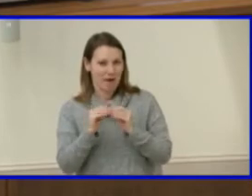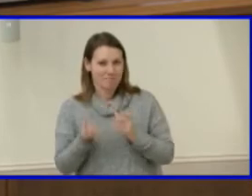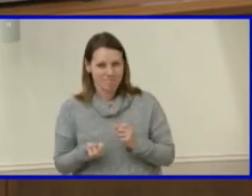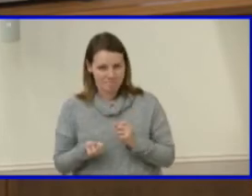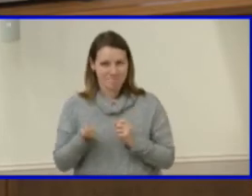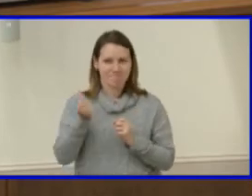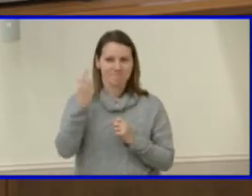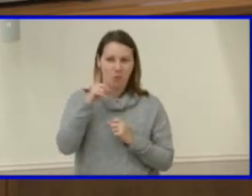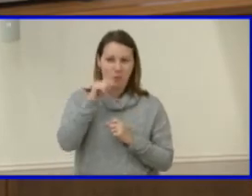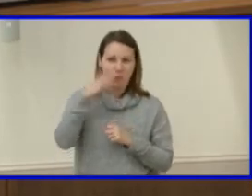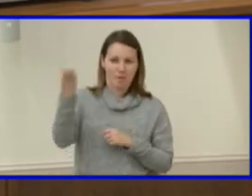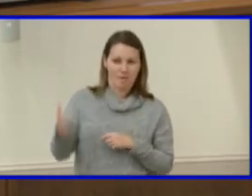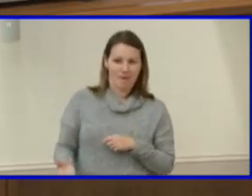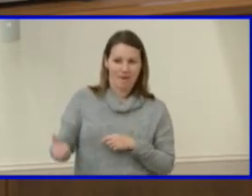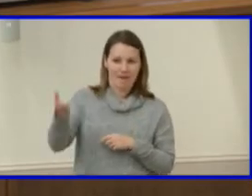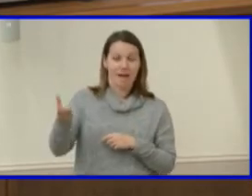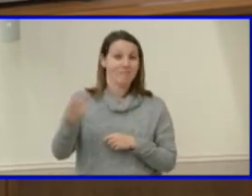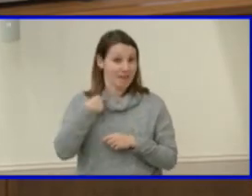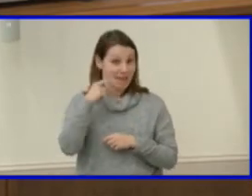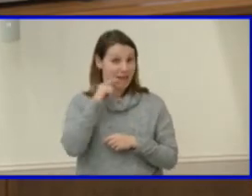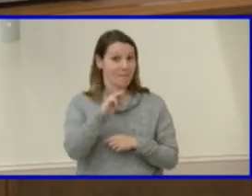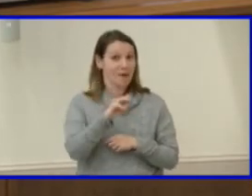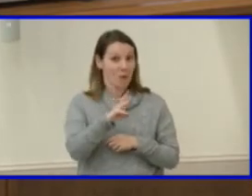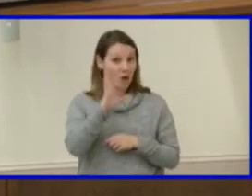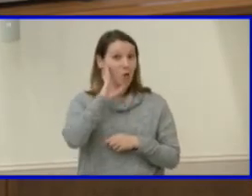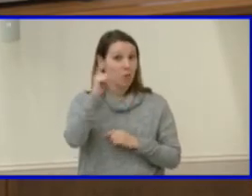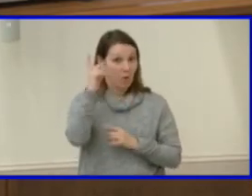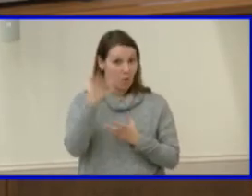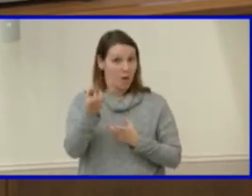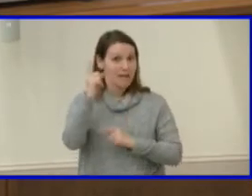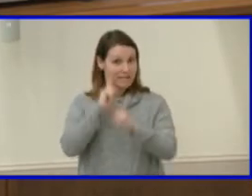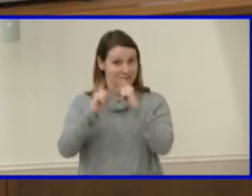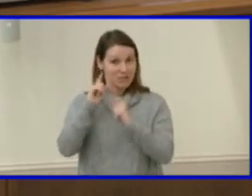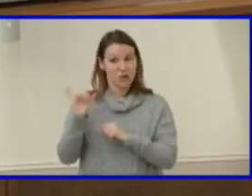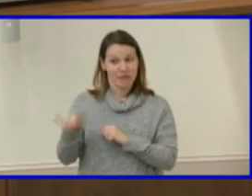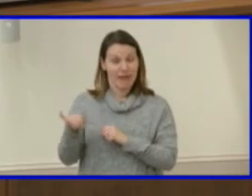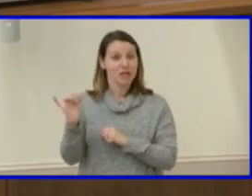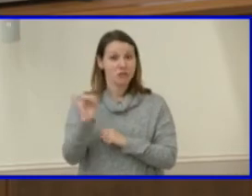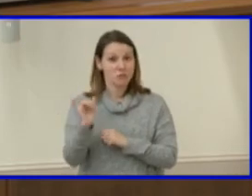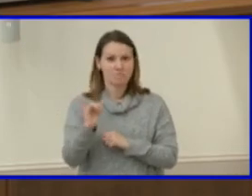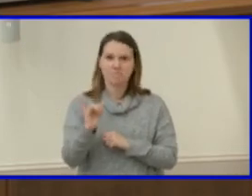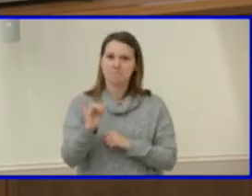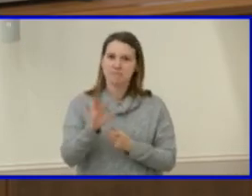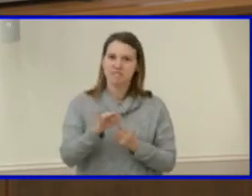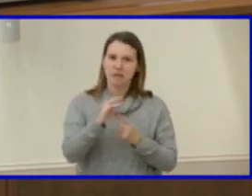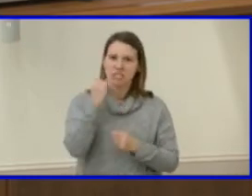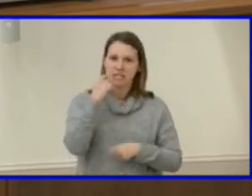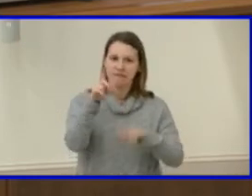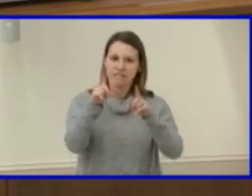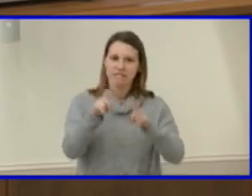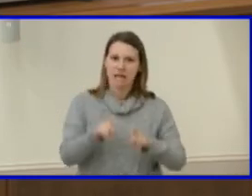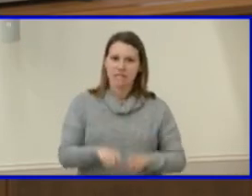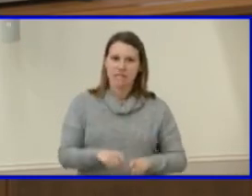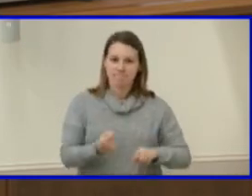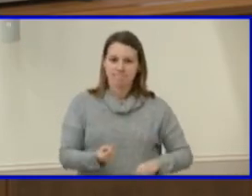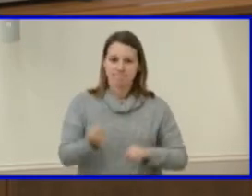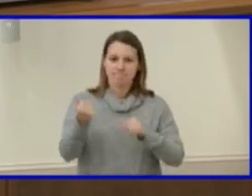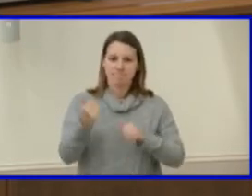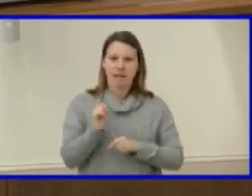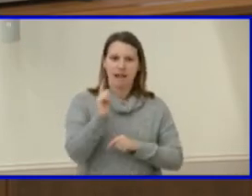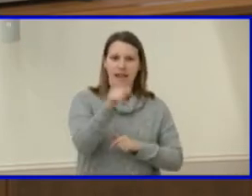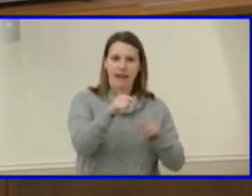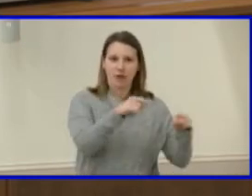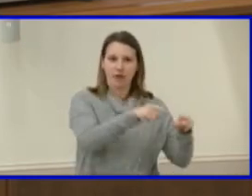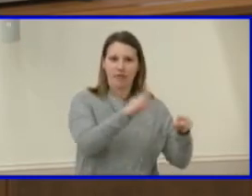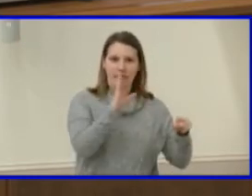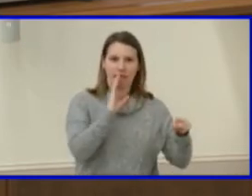Maggie Walker will want to consider, especially if the waived testing, if that leads to, you know, some change down the line. They will definitely